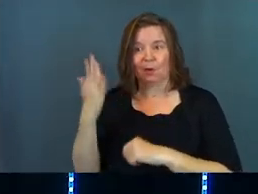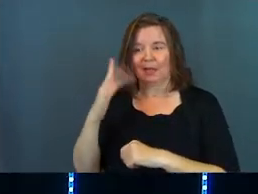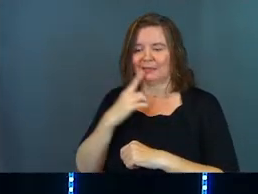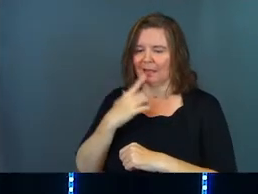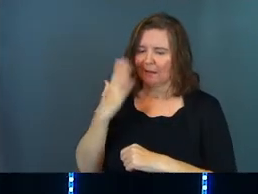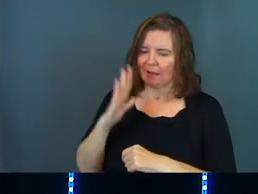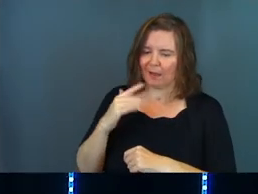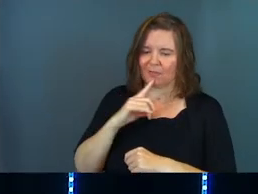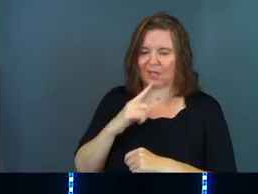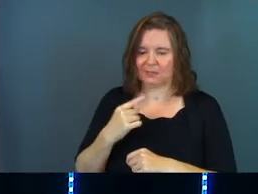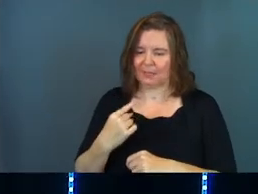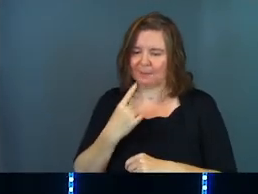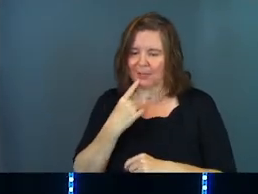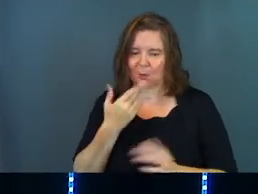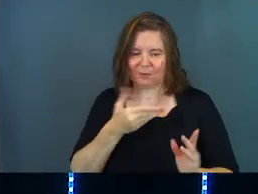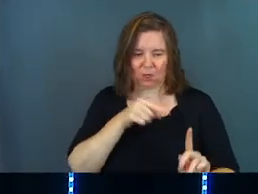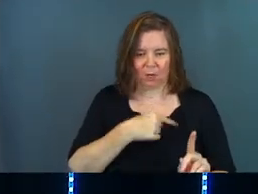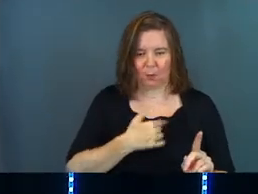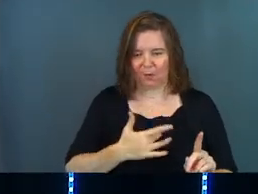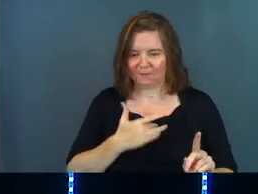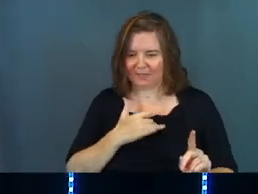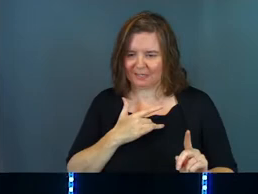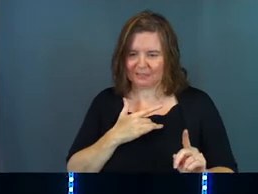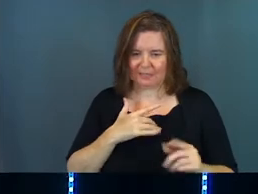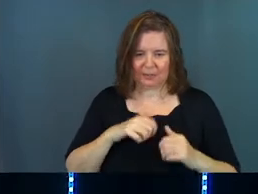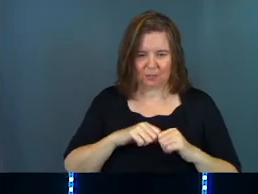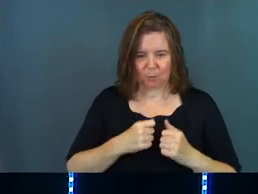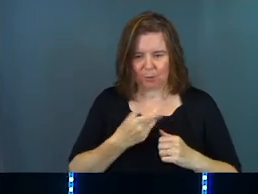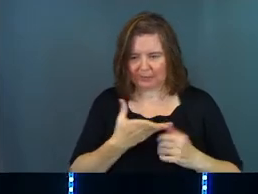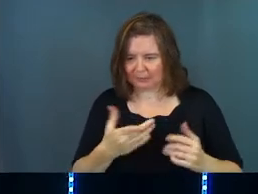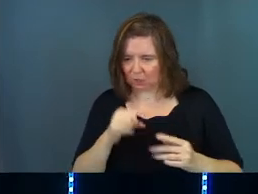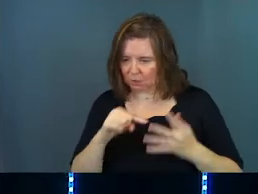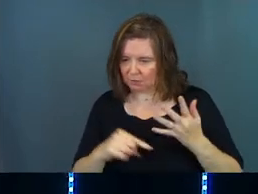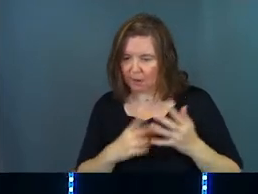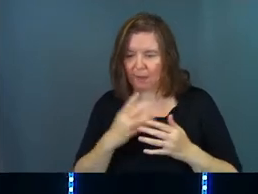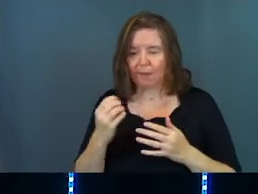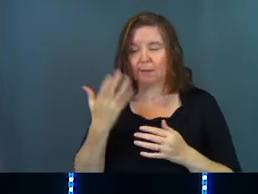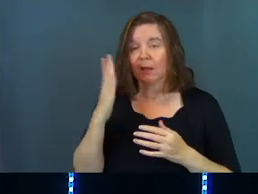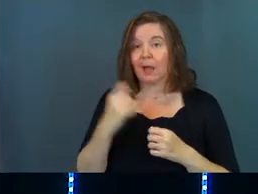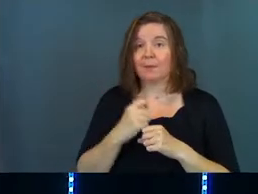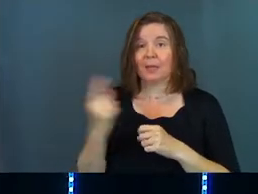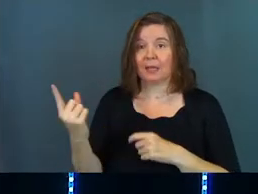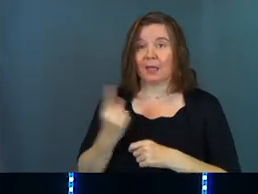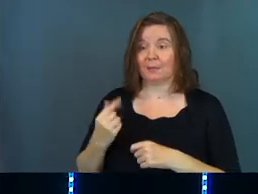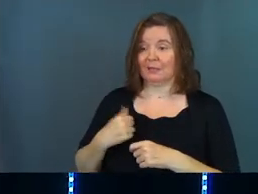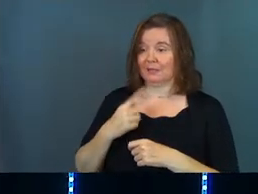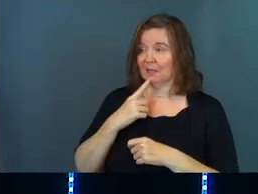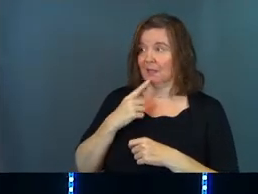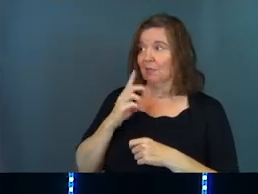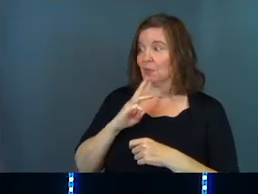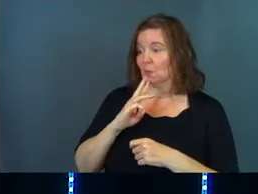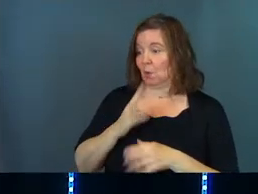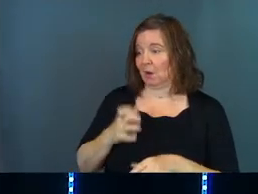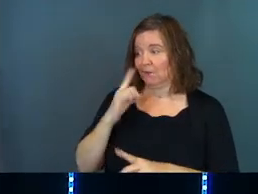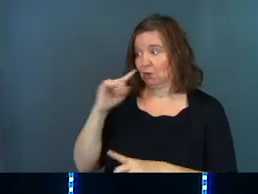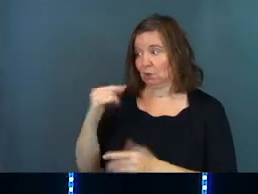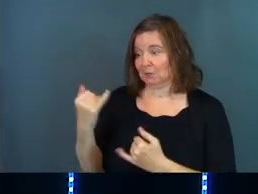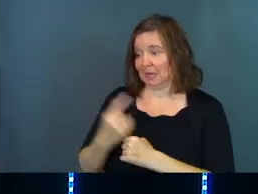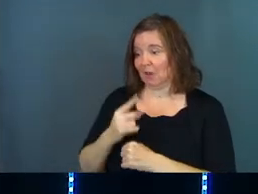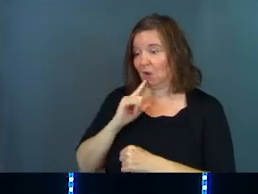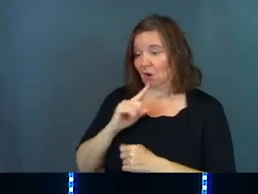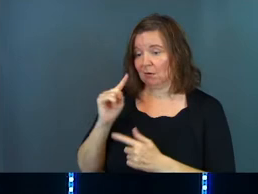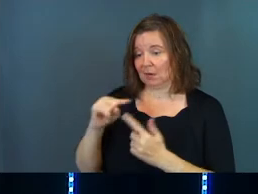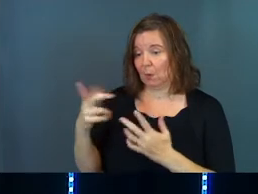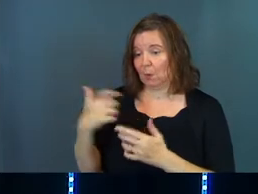God and say, God, there's bitterness over here and we feel it and there's brokenness that's here. And God may come to me and say, the water jars for you today,